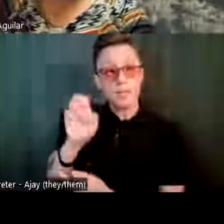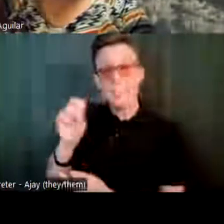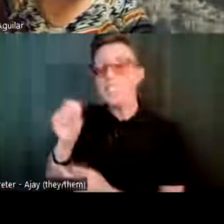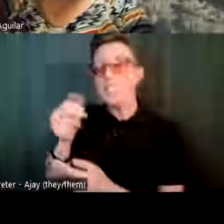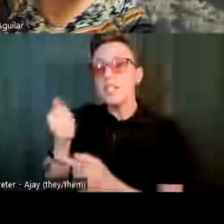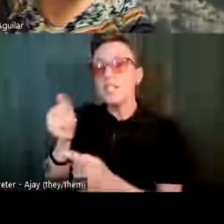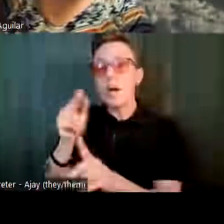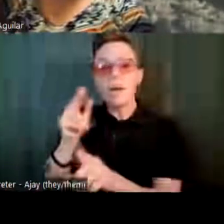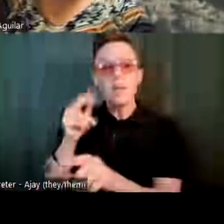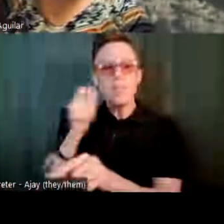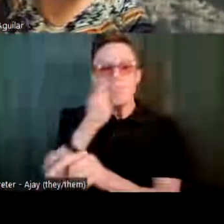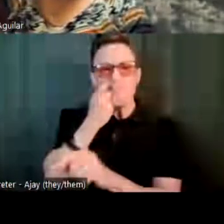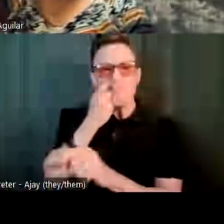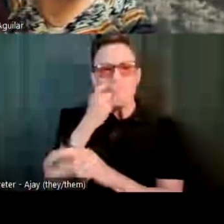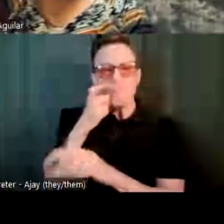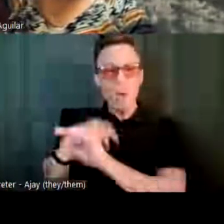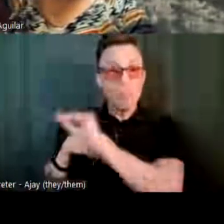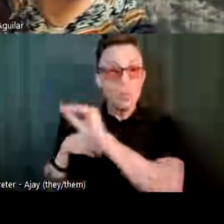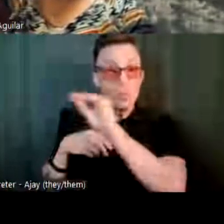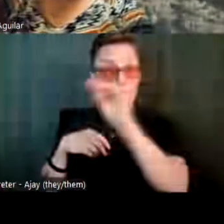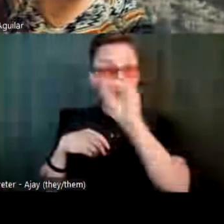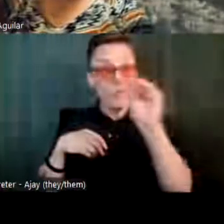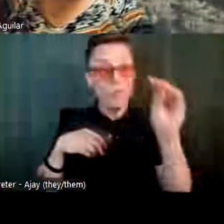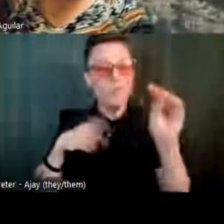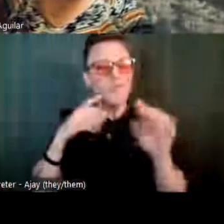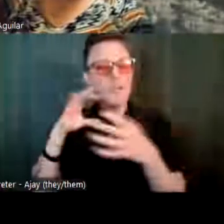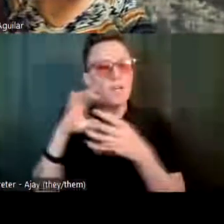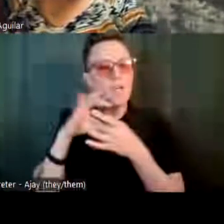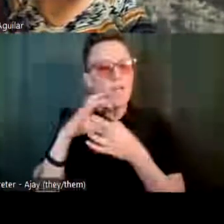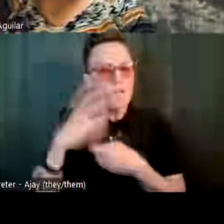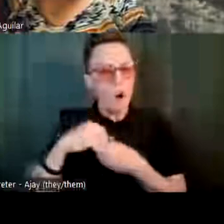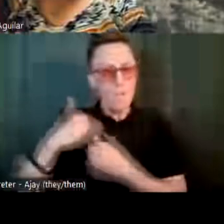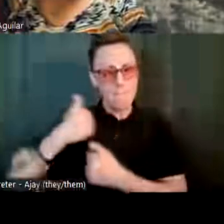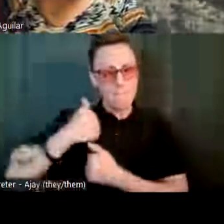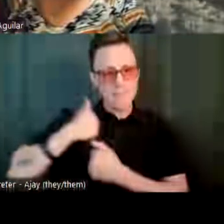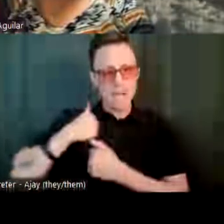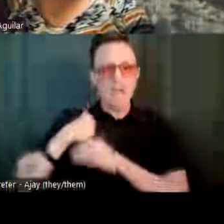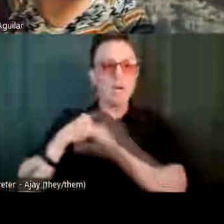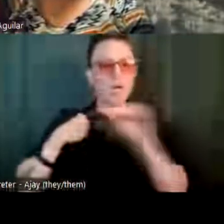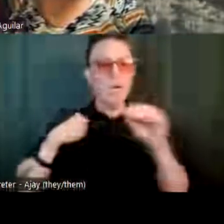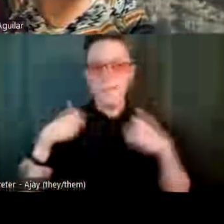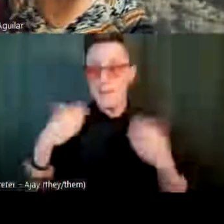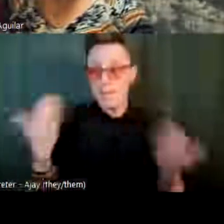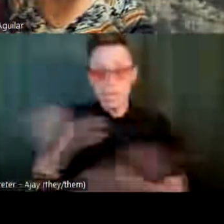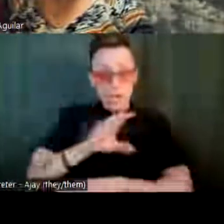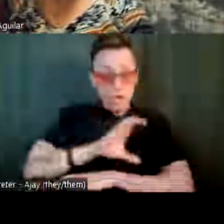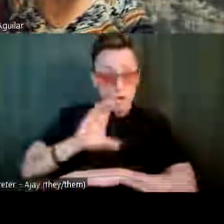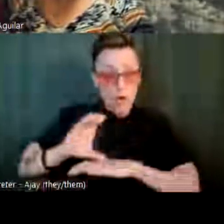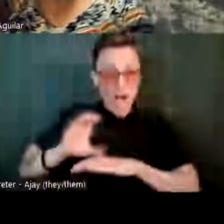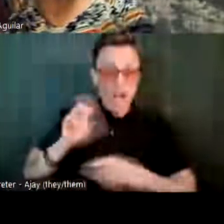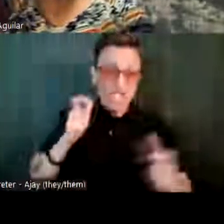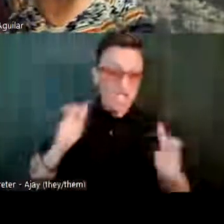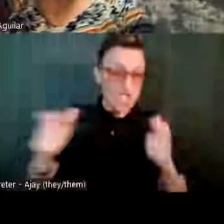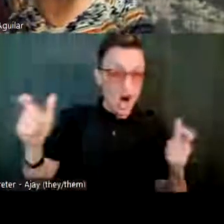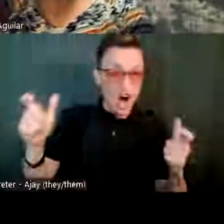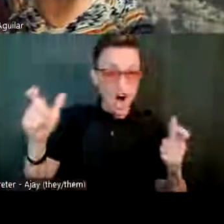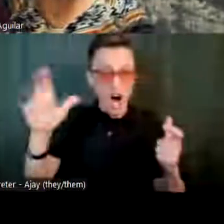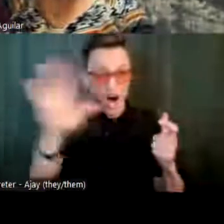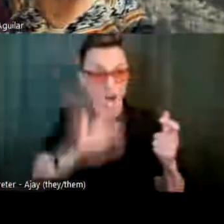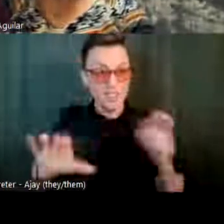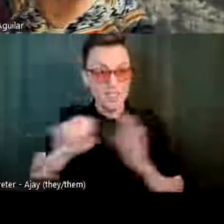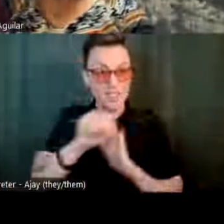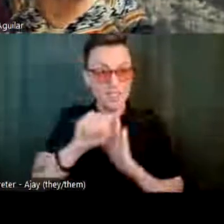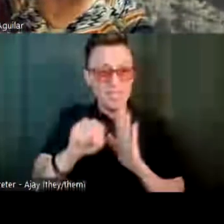was moving across states as part of the military, but even the people here in Colorado, Colorado is a big place. So you have,